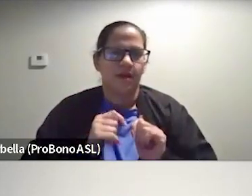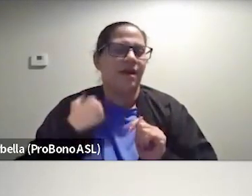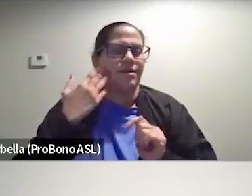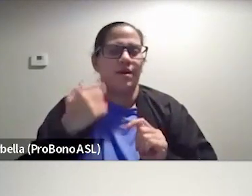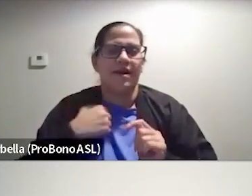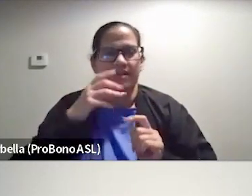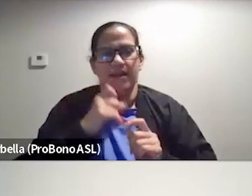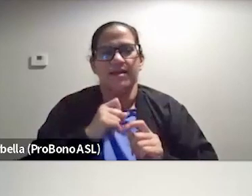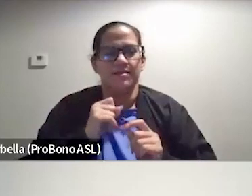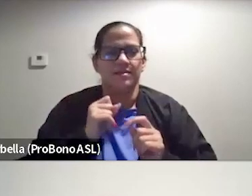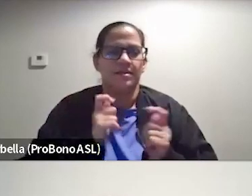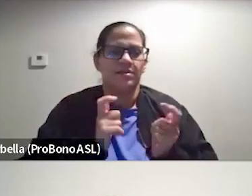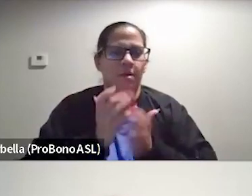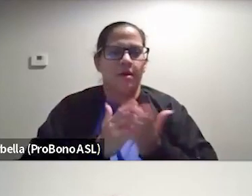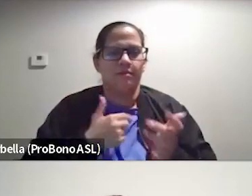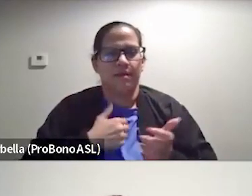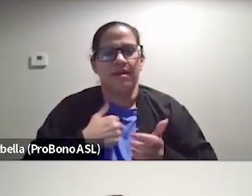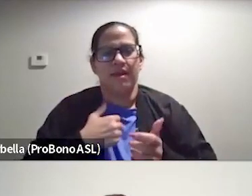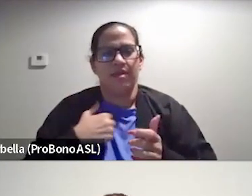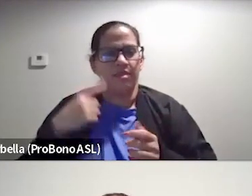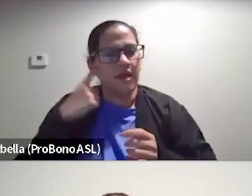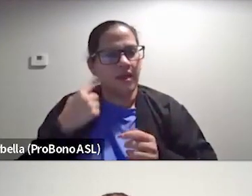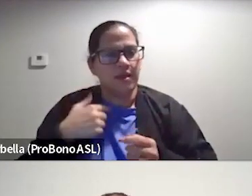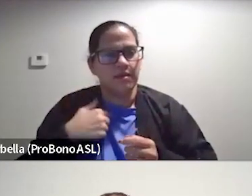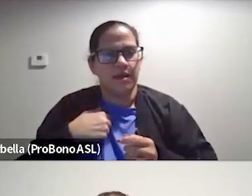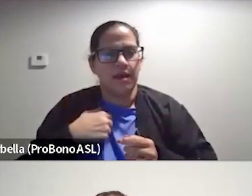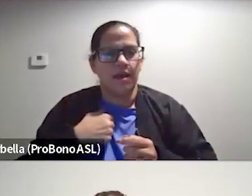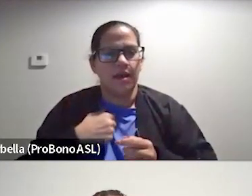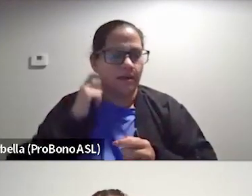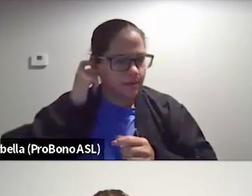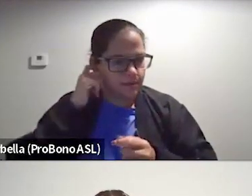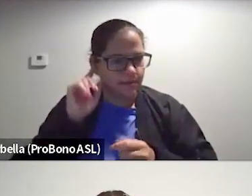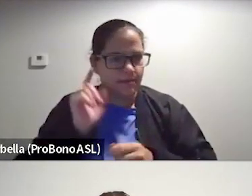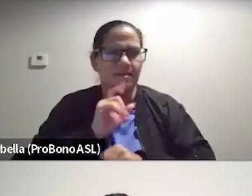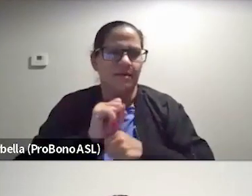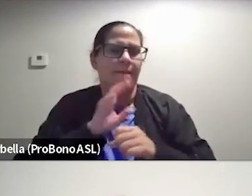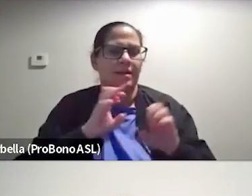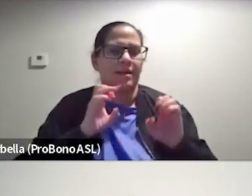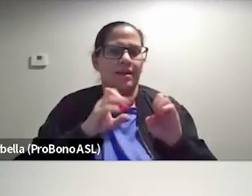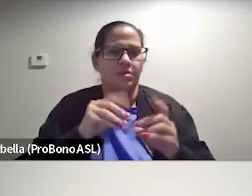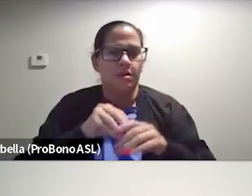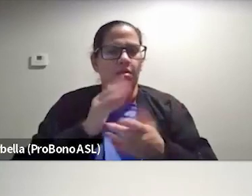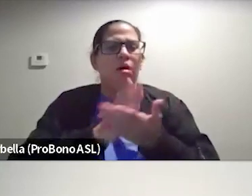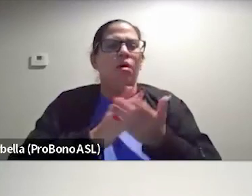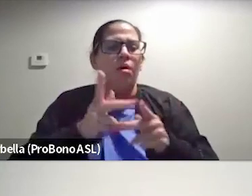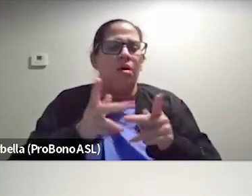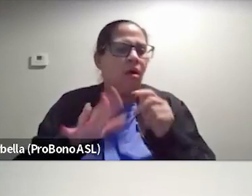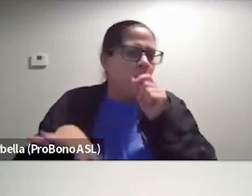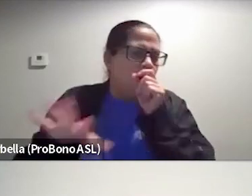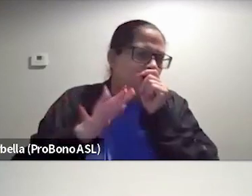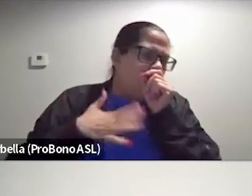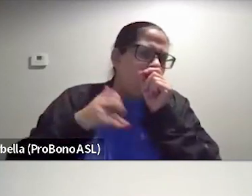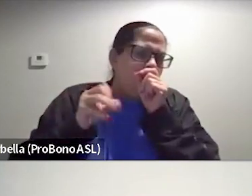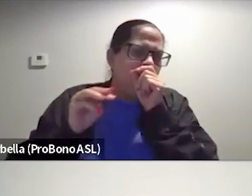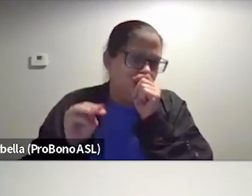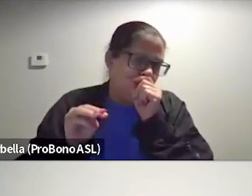know. I guess there's a small part of me that's like, I, I think I stuck with still being an educator in certain parts, like my social media,